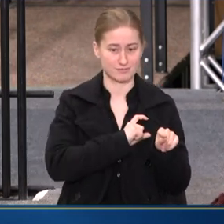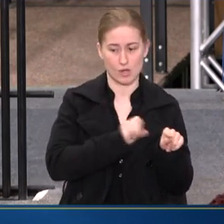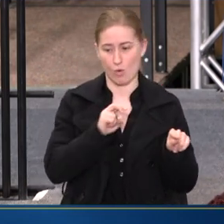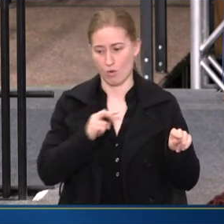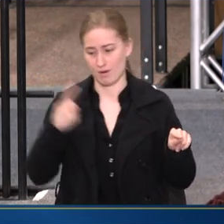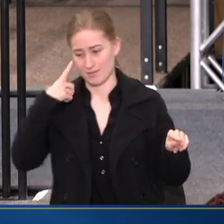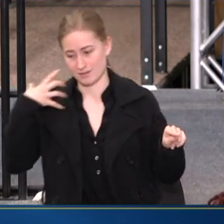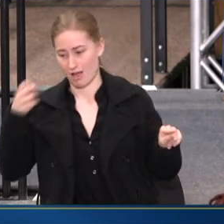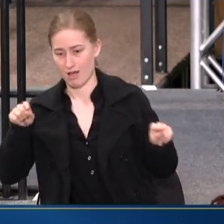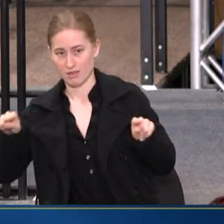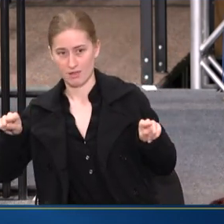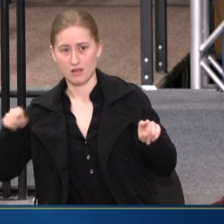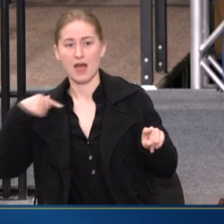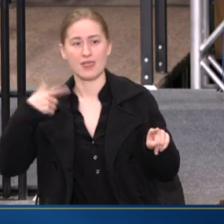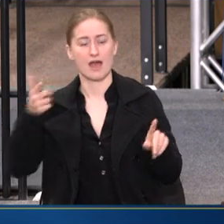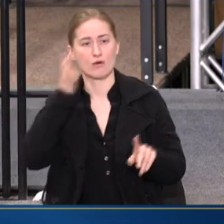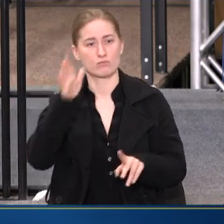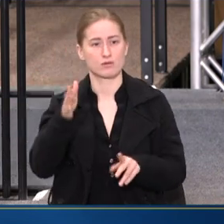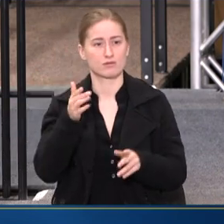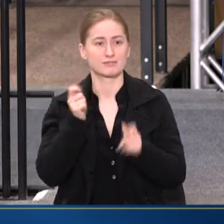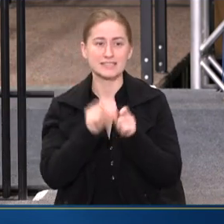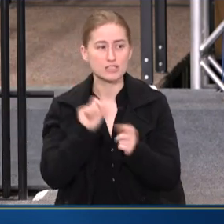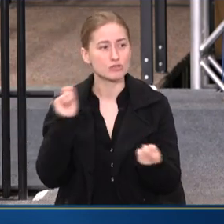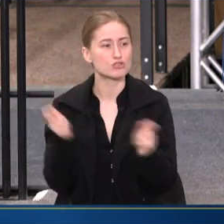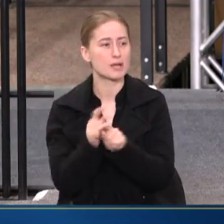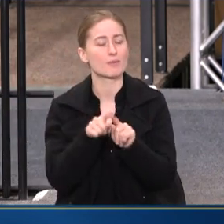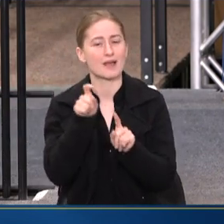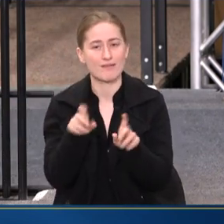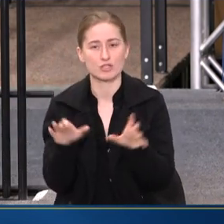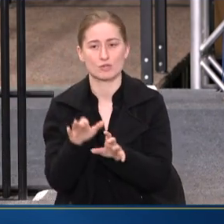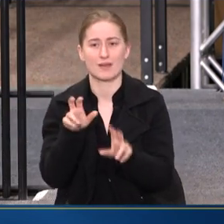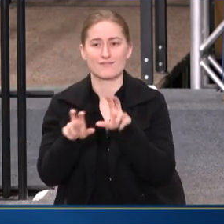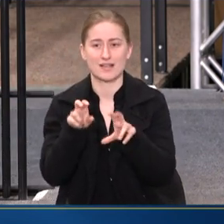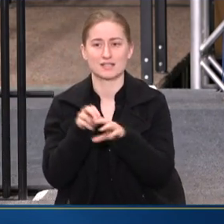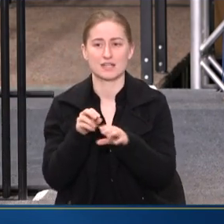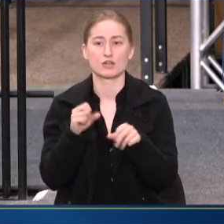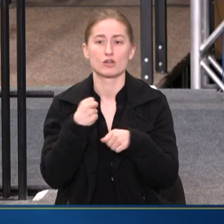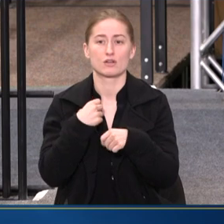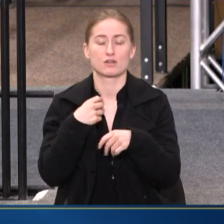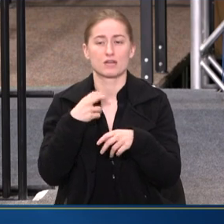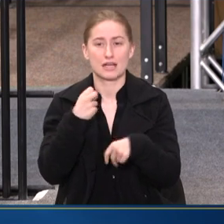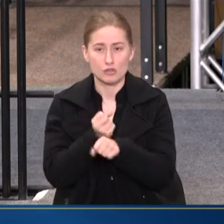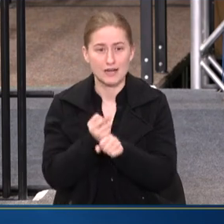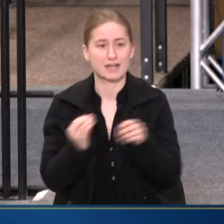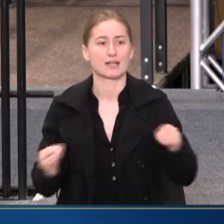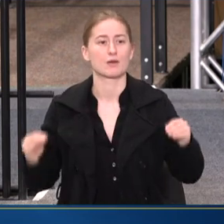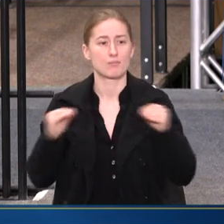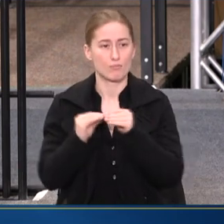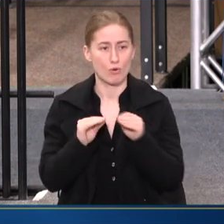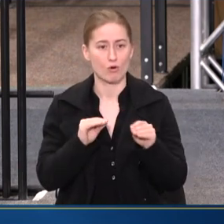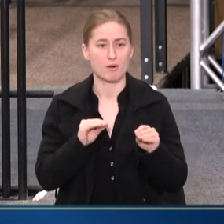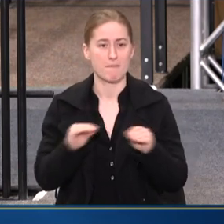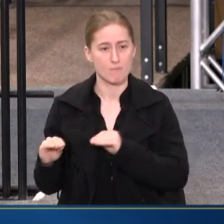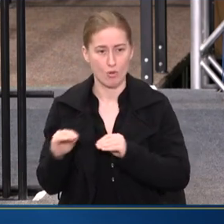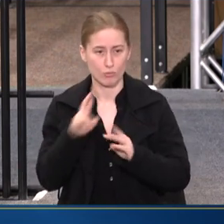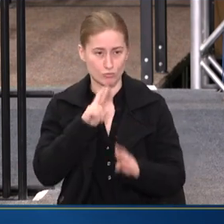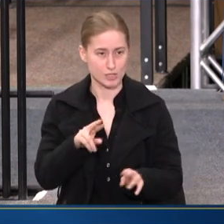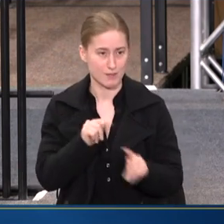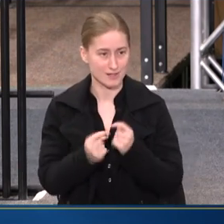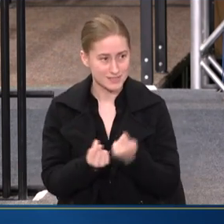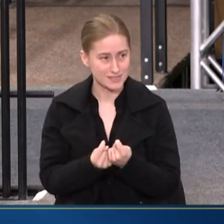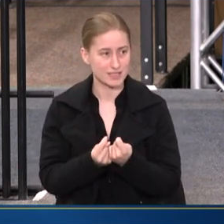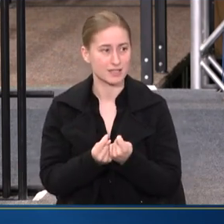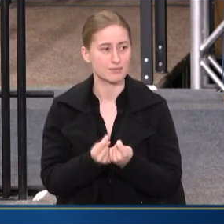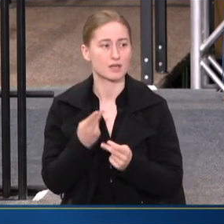landscape is going to continue to change. But we have to do that by investing in creating even more mobile response teams and